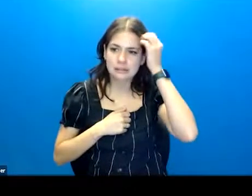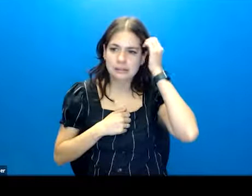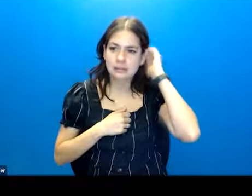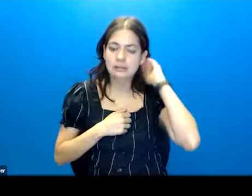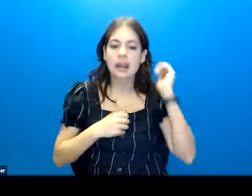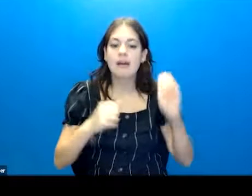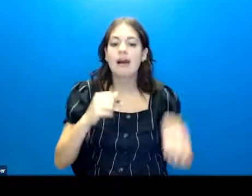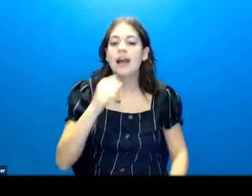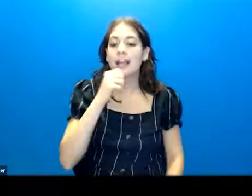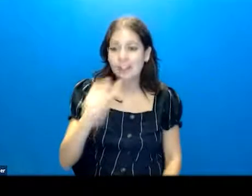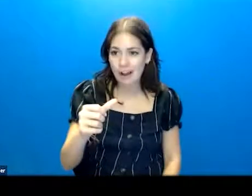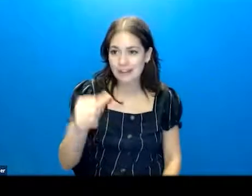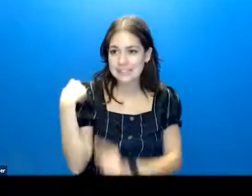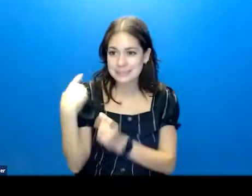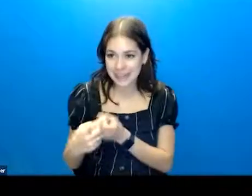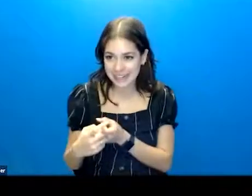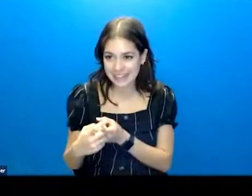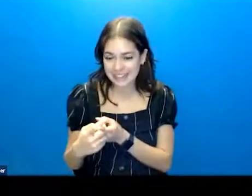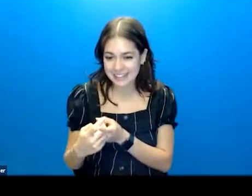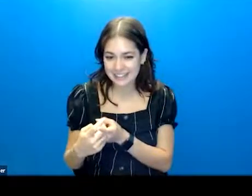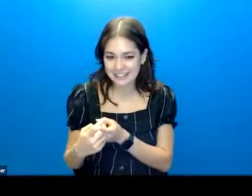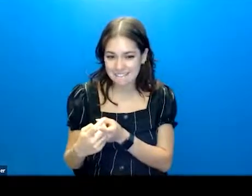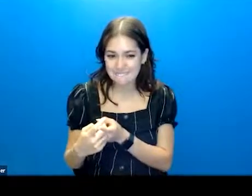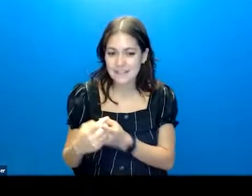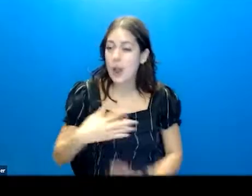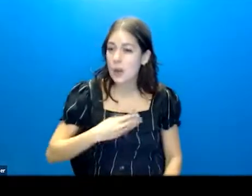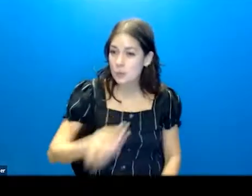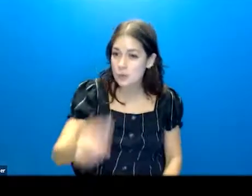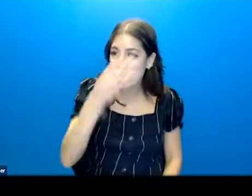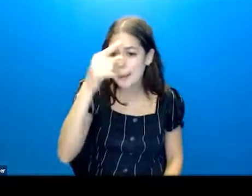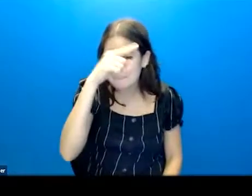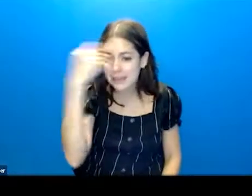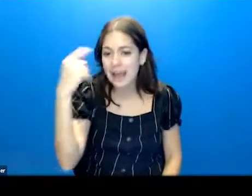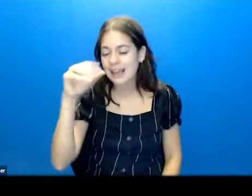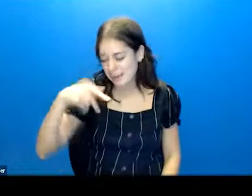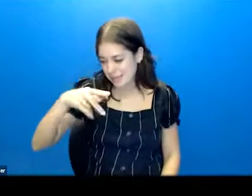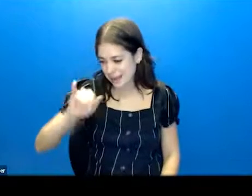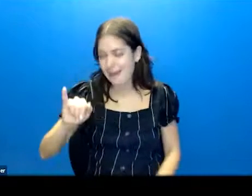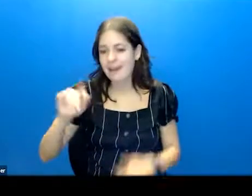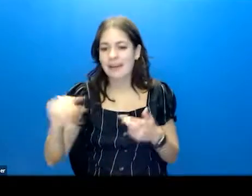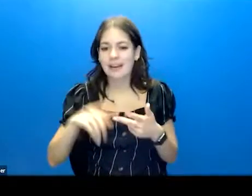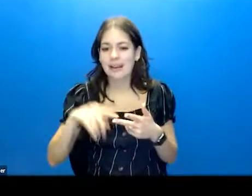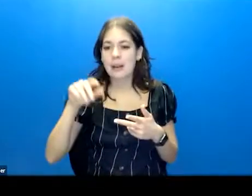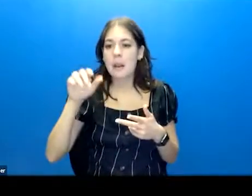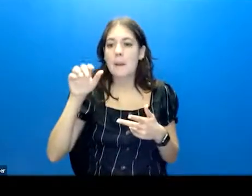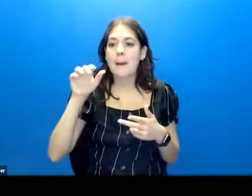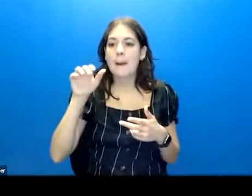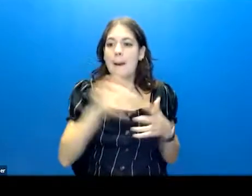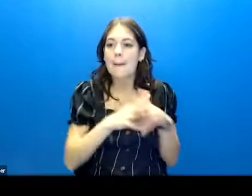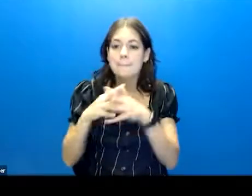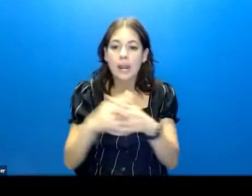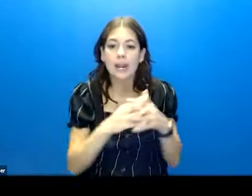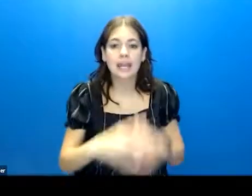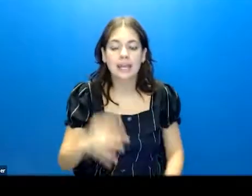Non-Hispanic, white, black, API, American, Indian, Alaska, Native.